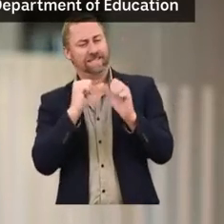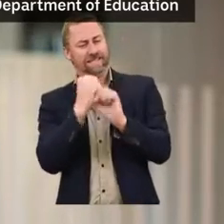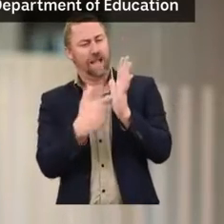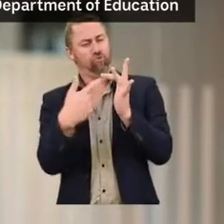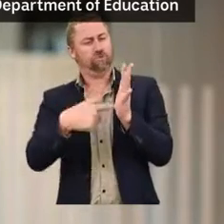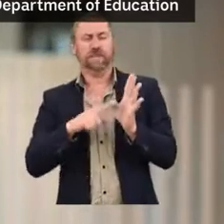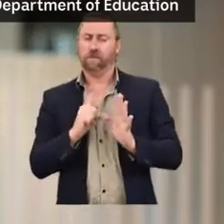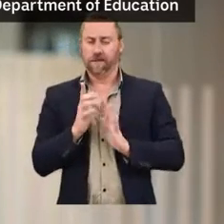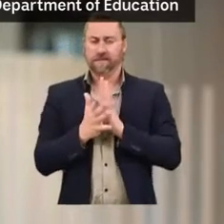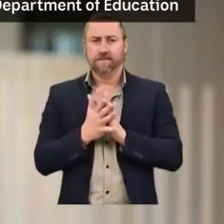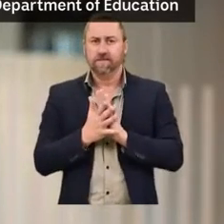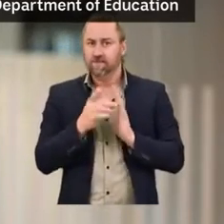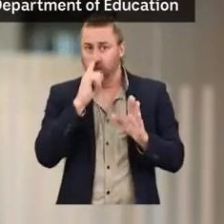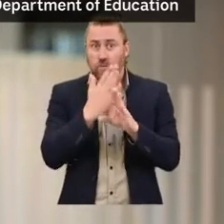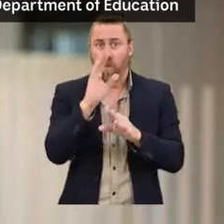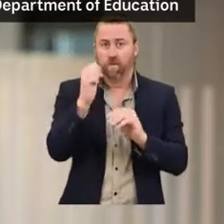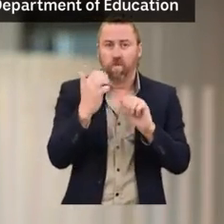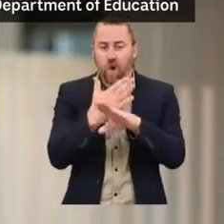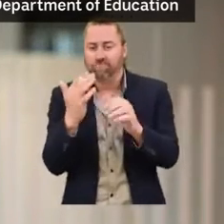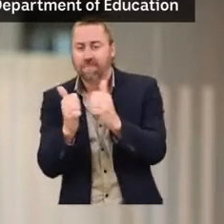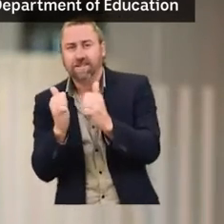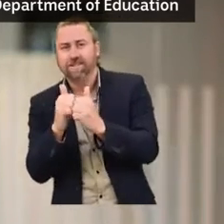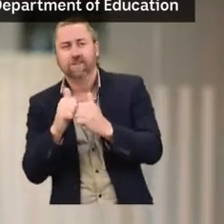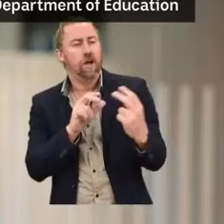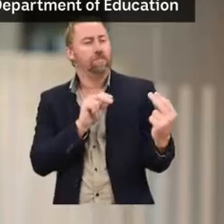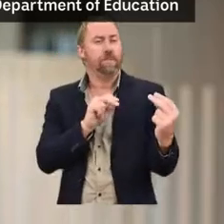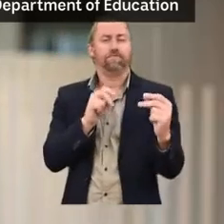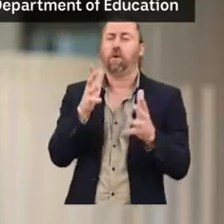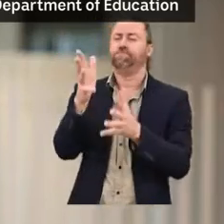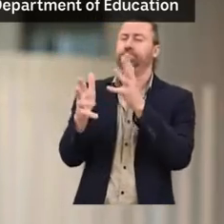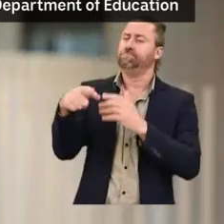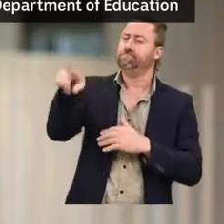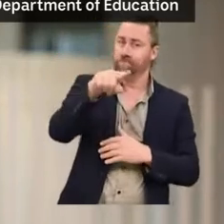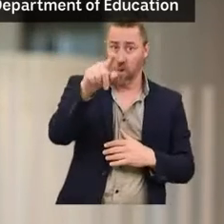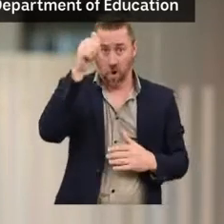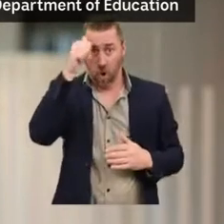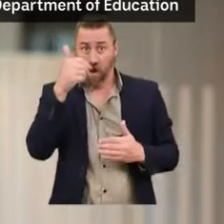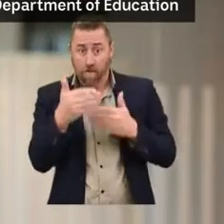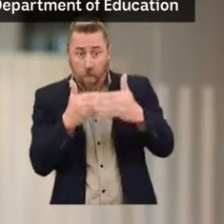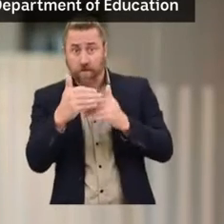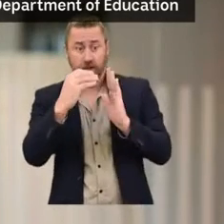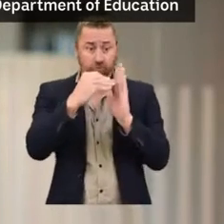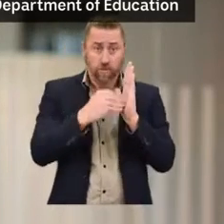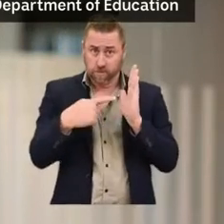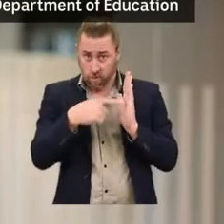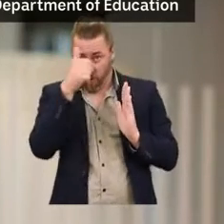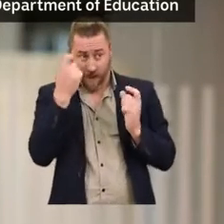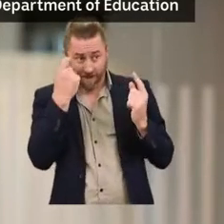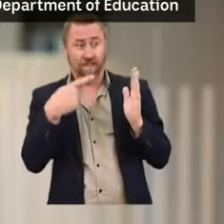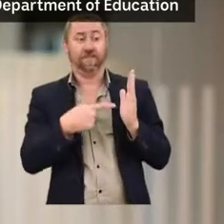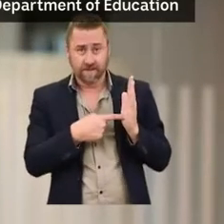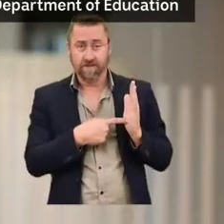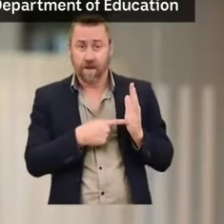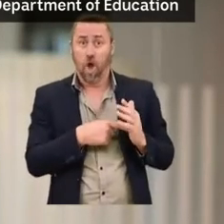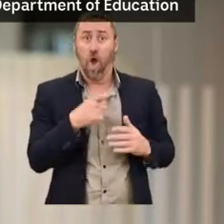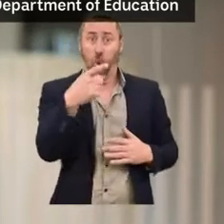you. Talk about it with your colleagues. Be familiar with our policy and procedures. And remember, the behaviour we walk